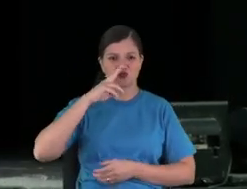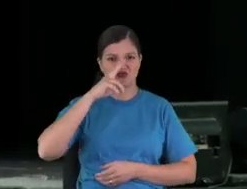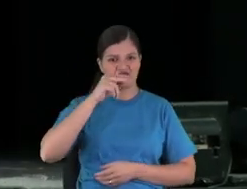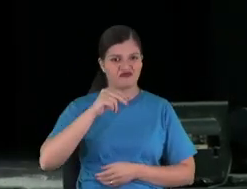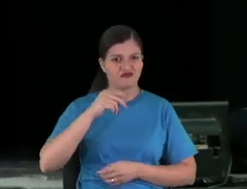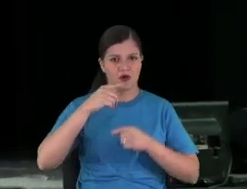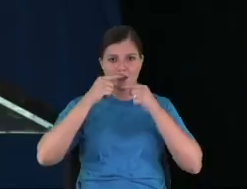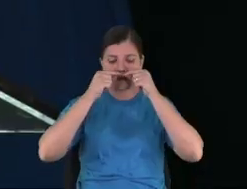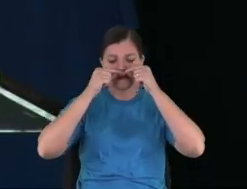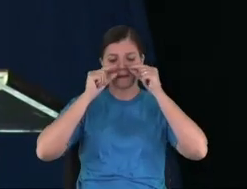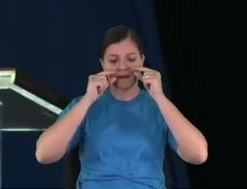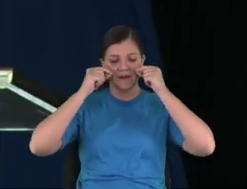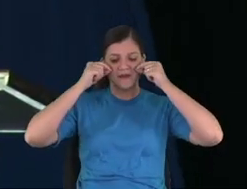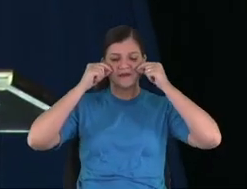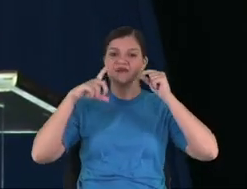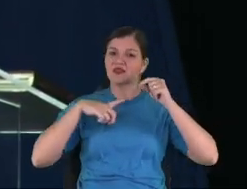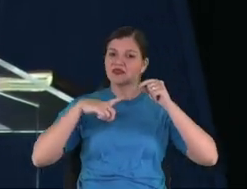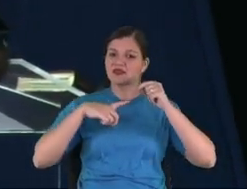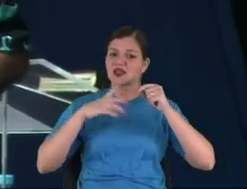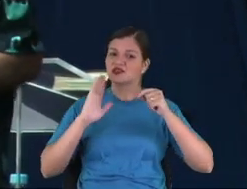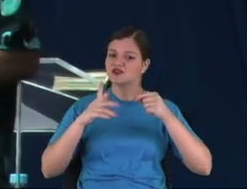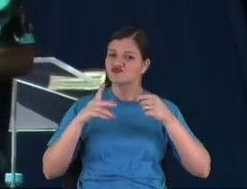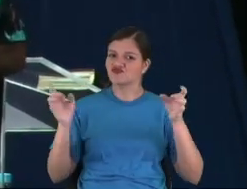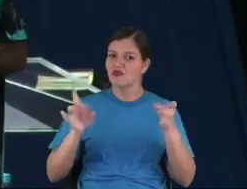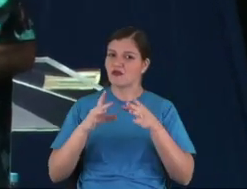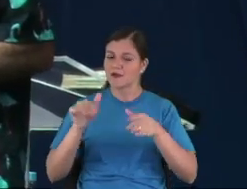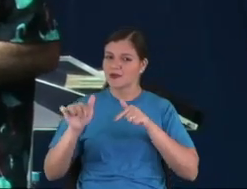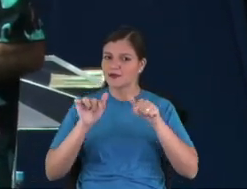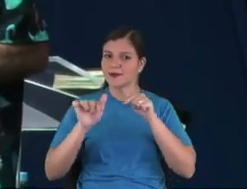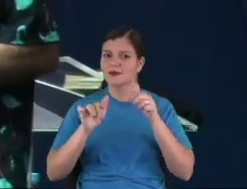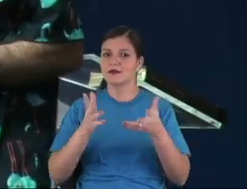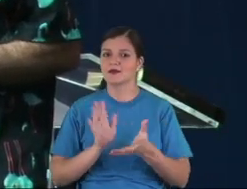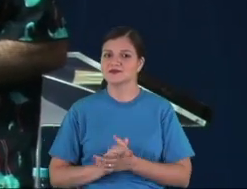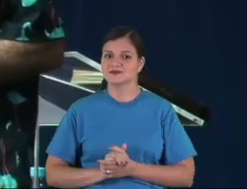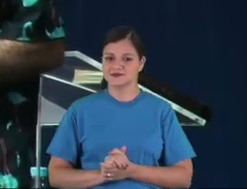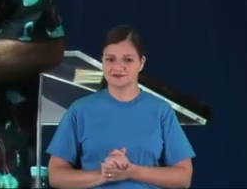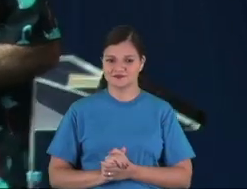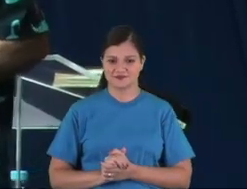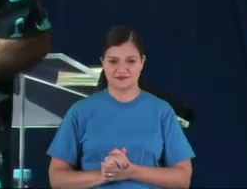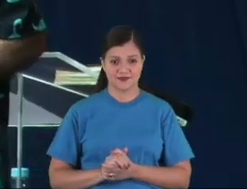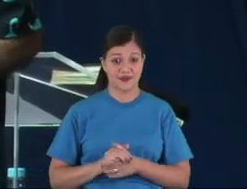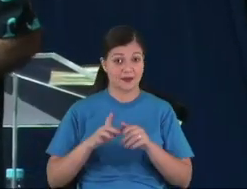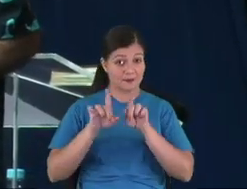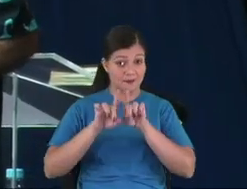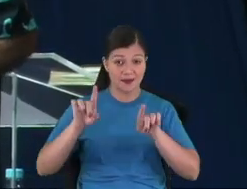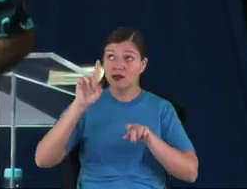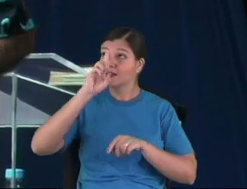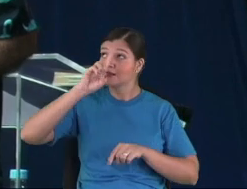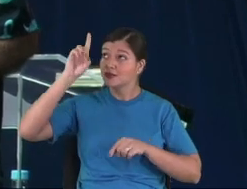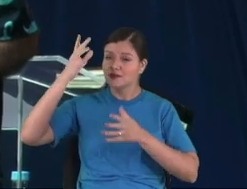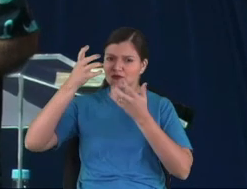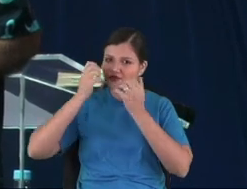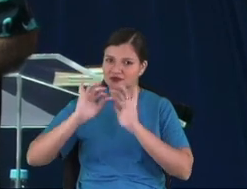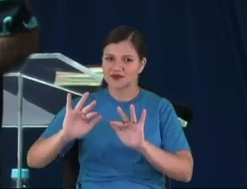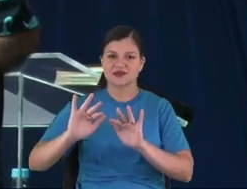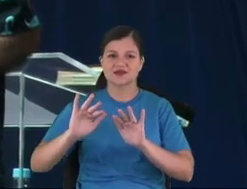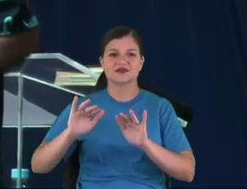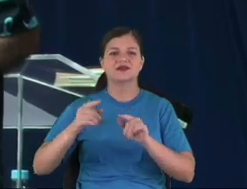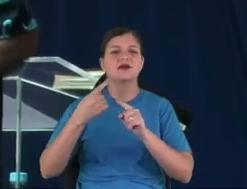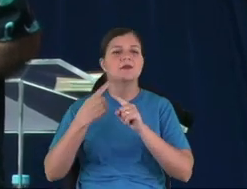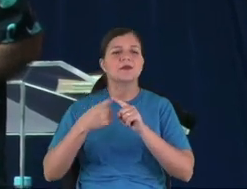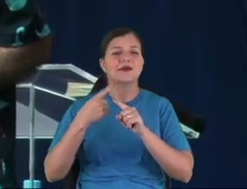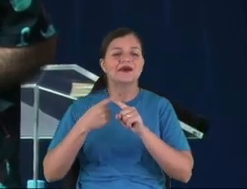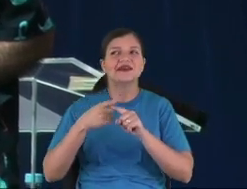With, we were, the kid was born like, with bird, with beard, bird. The moustaches.